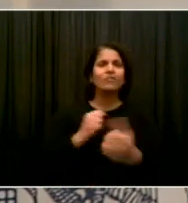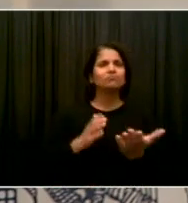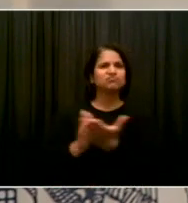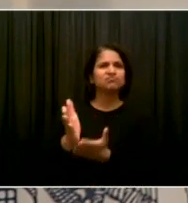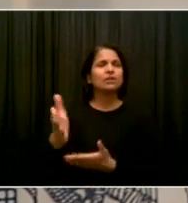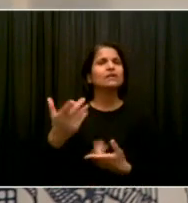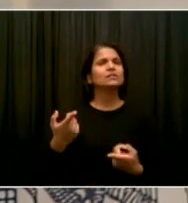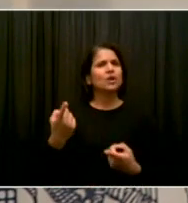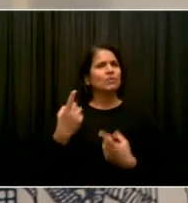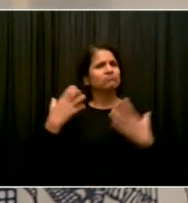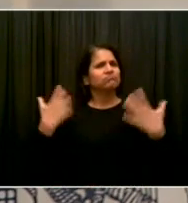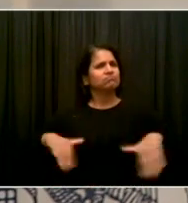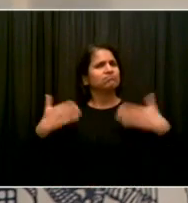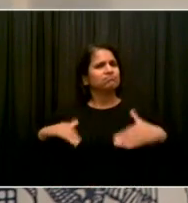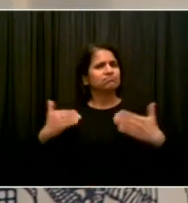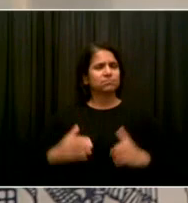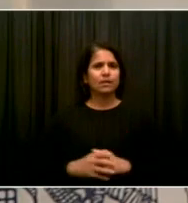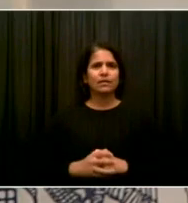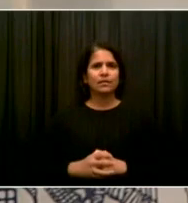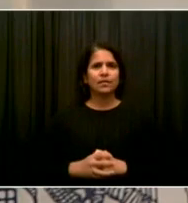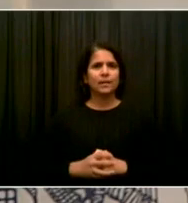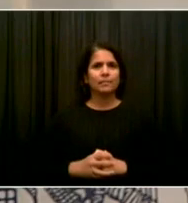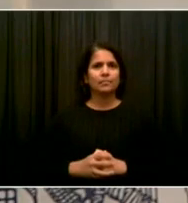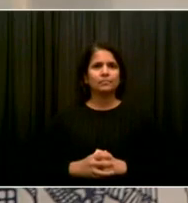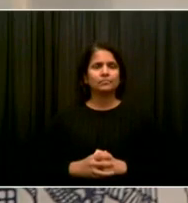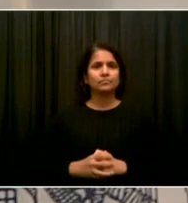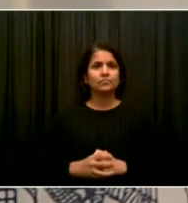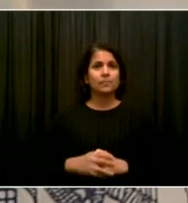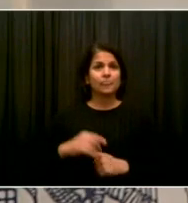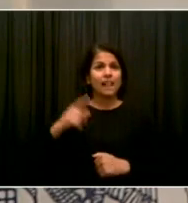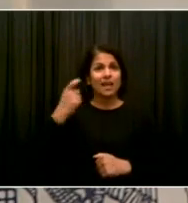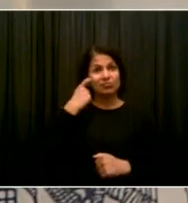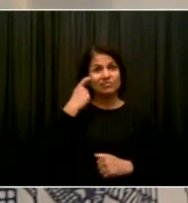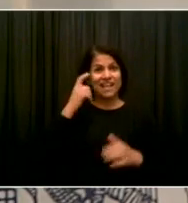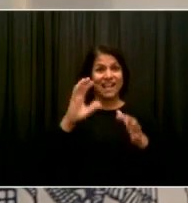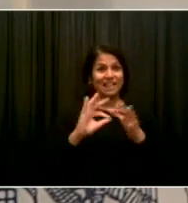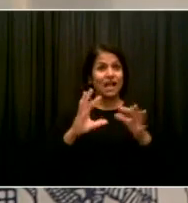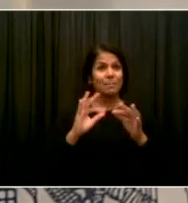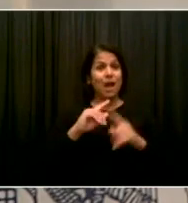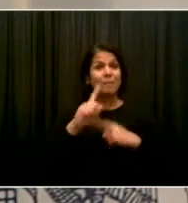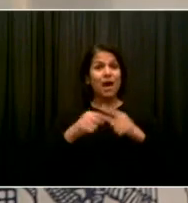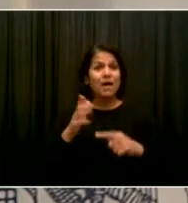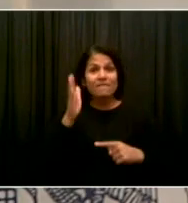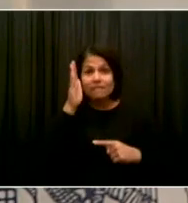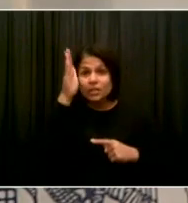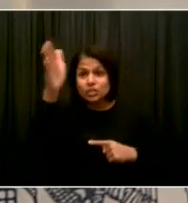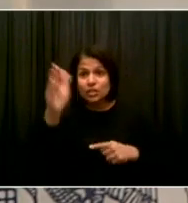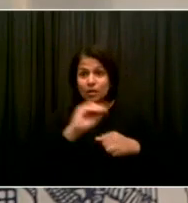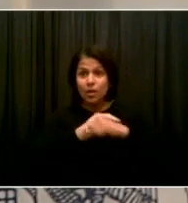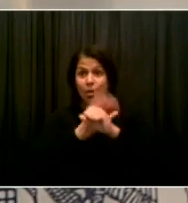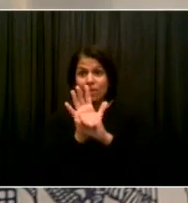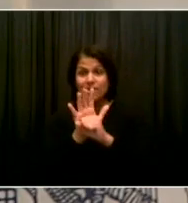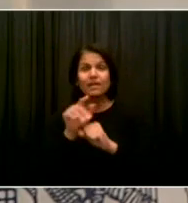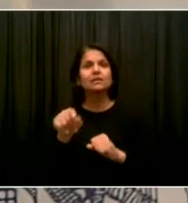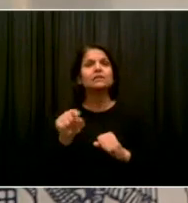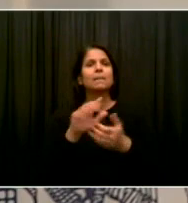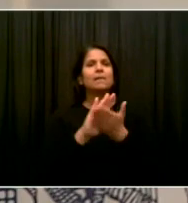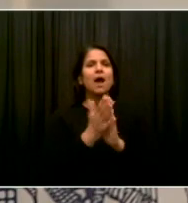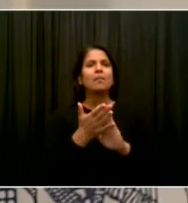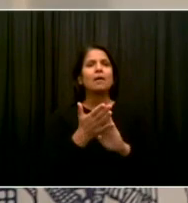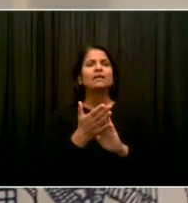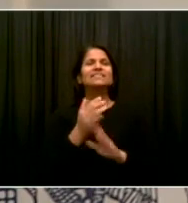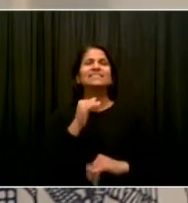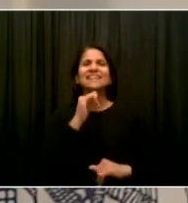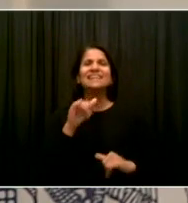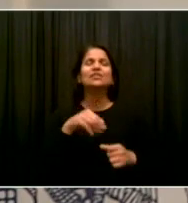uh, response to Amanda's question about where we're going with COVID was really important to remind us this is not forever. This is a period of